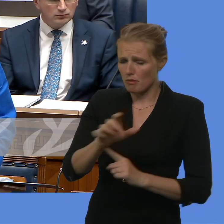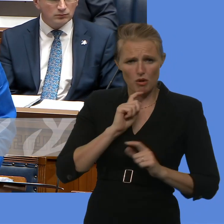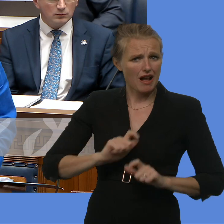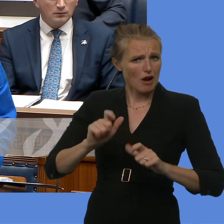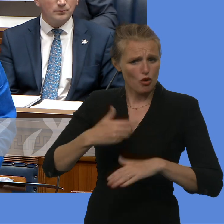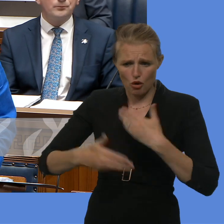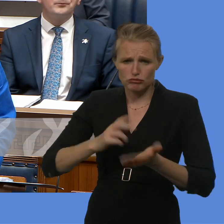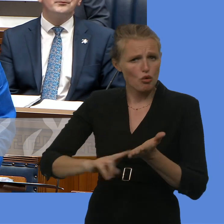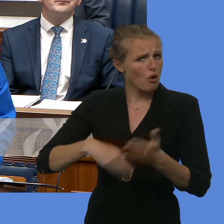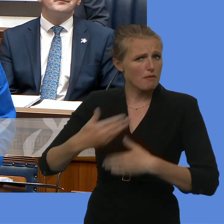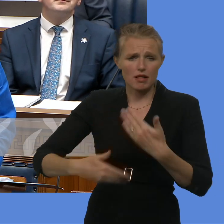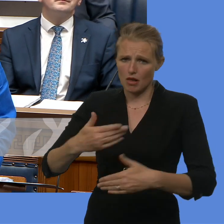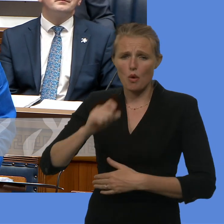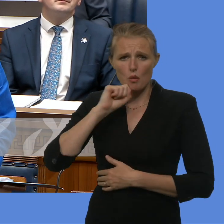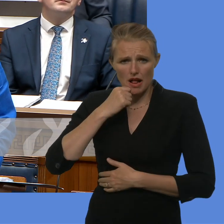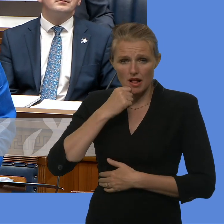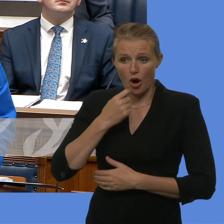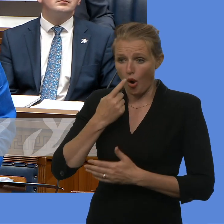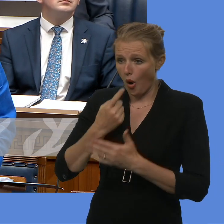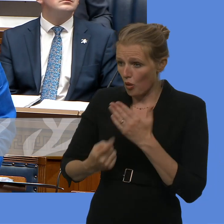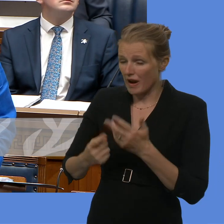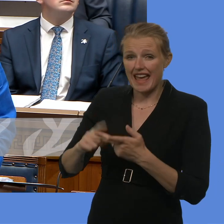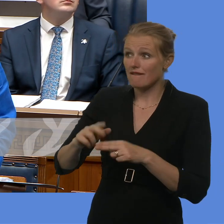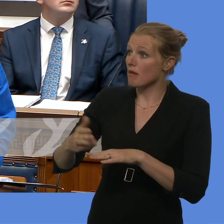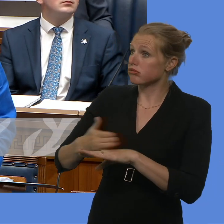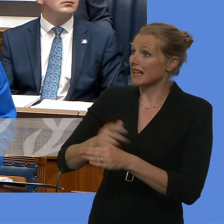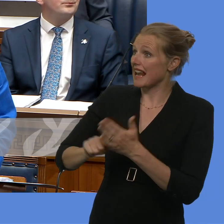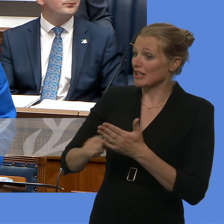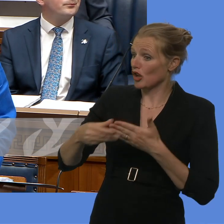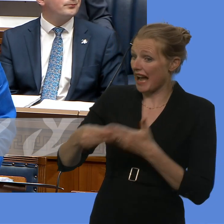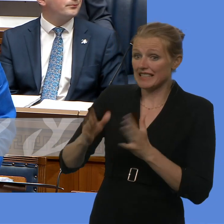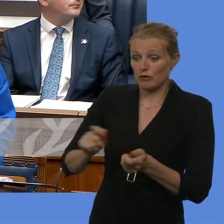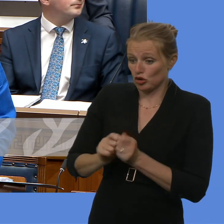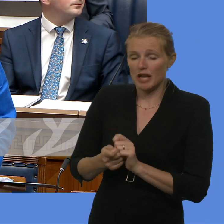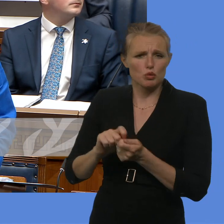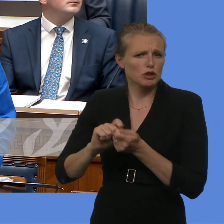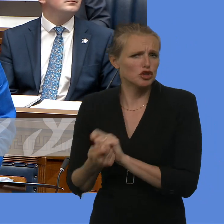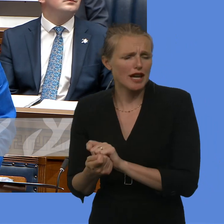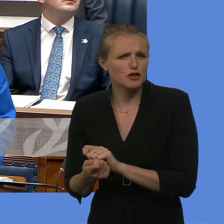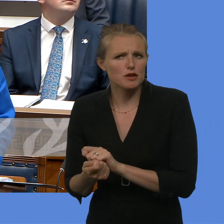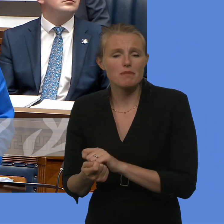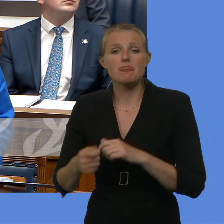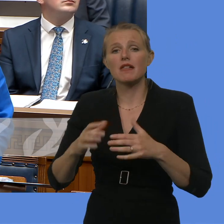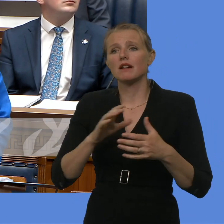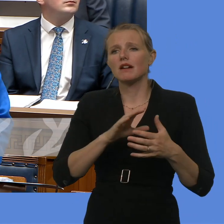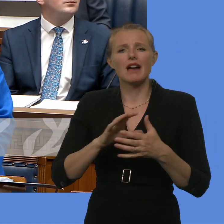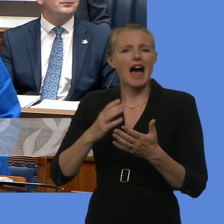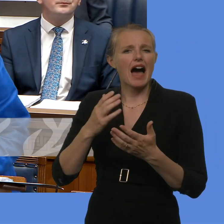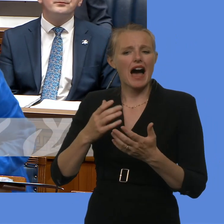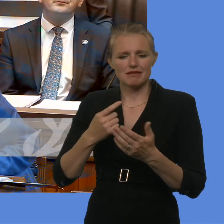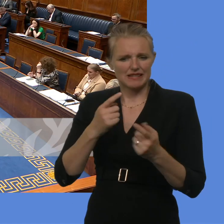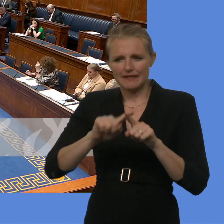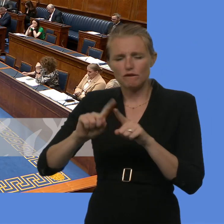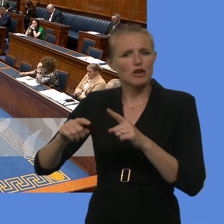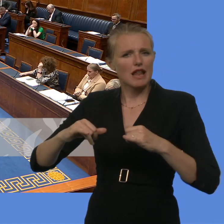to any changes considered necessary to adhere to the pre-election guidance. Decisions on specific activities or items of business are a matter for each minister.